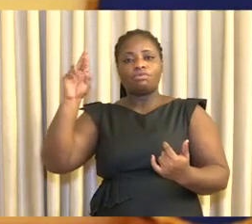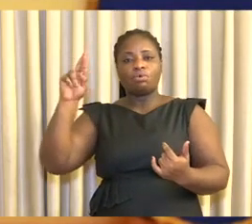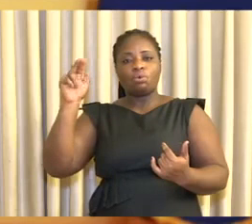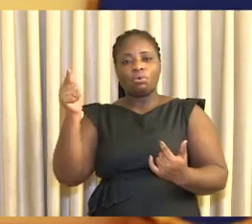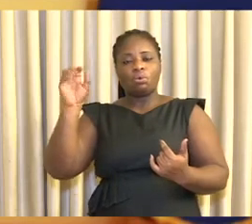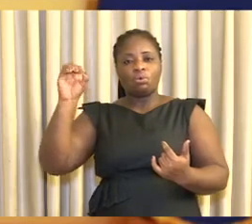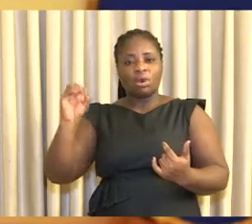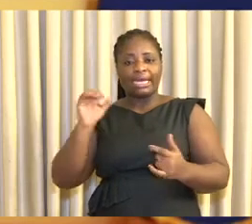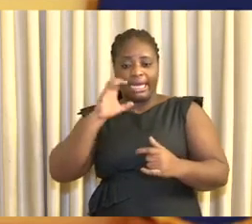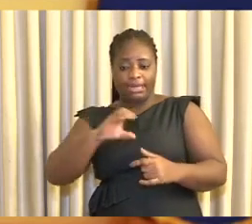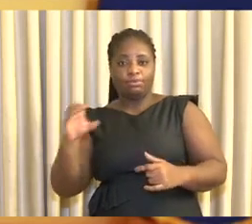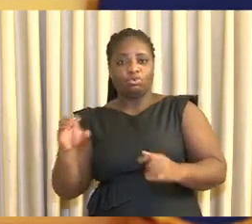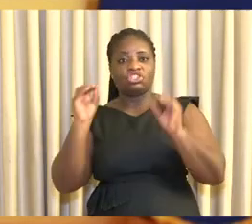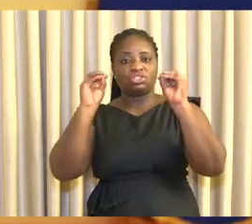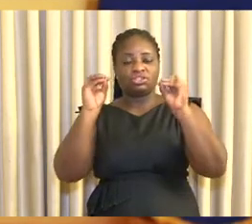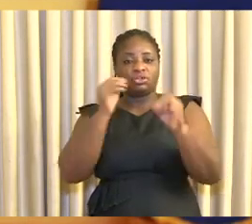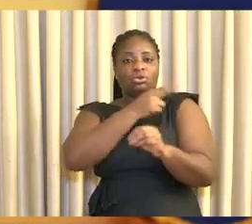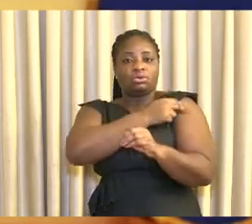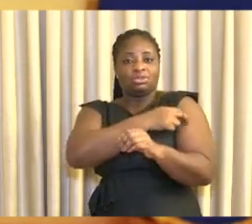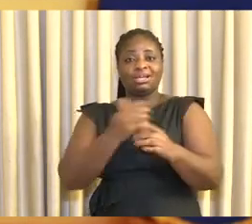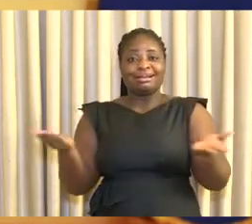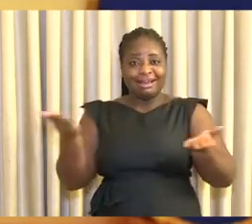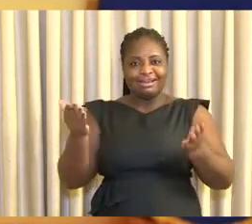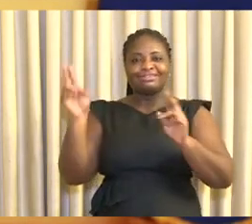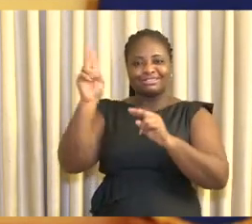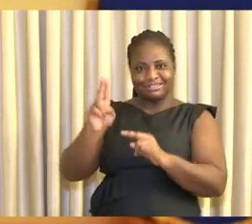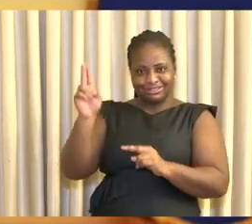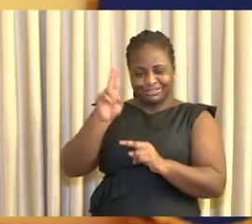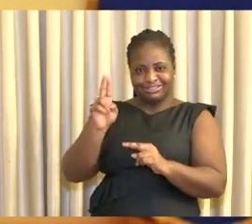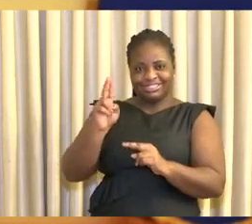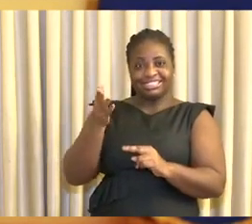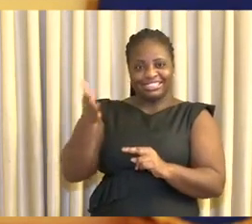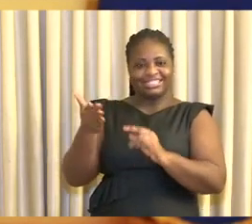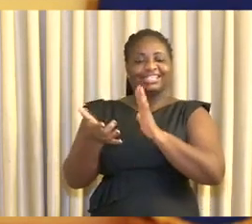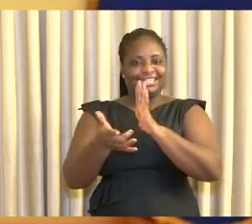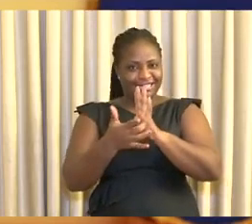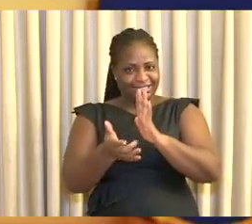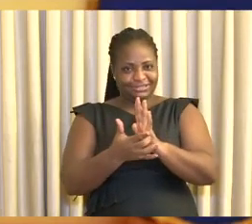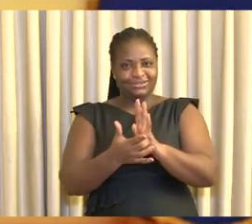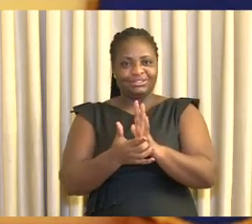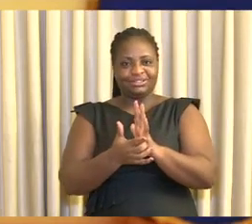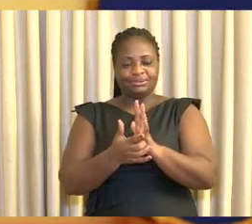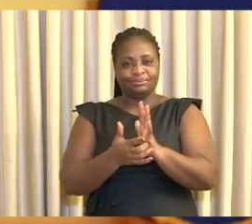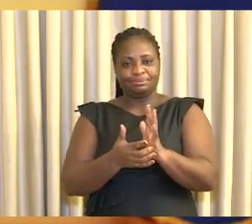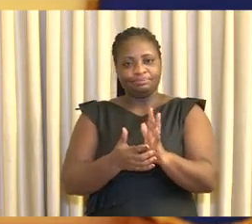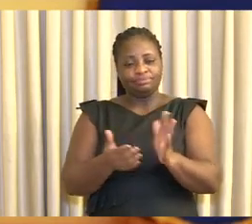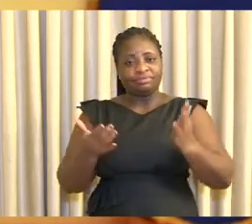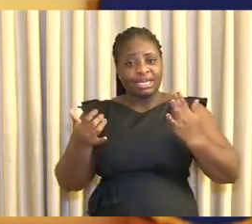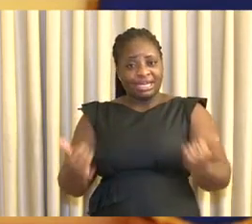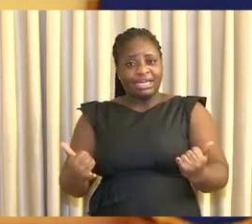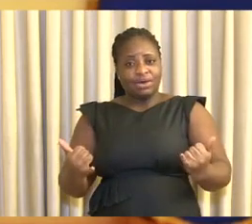Coast Teaching Hospital so they can also use PCR technology. We are